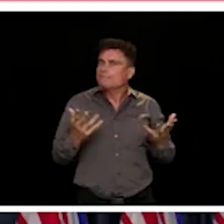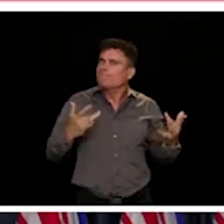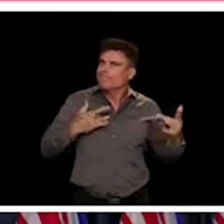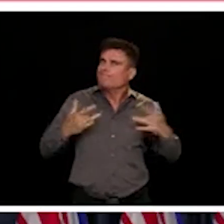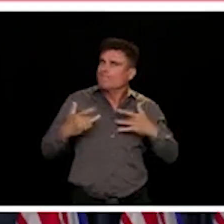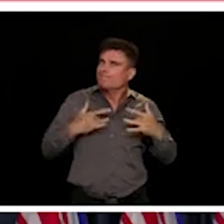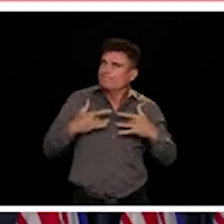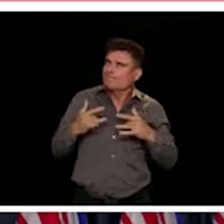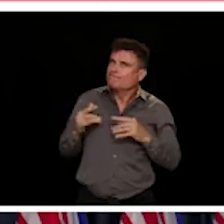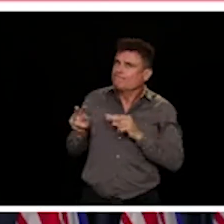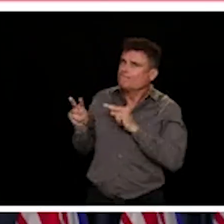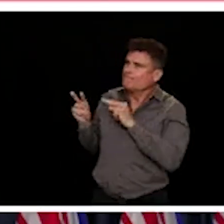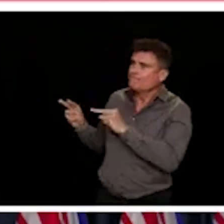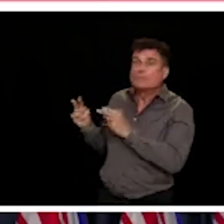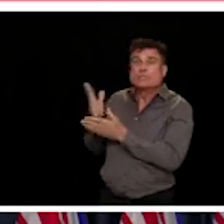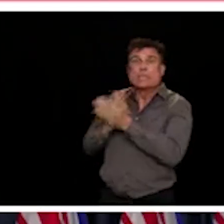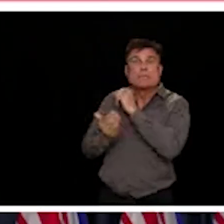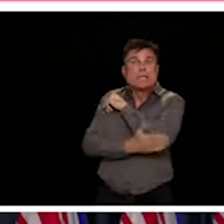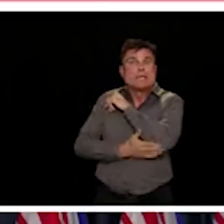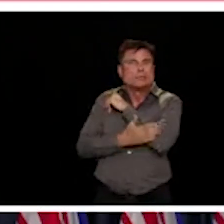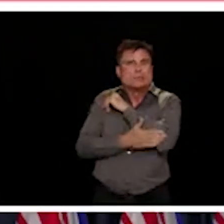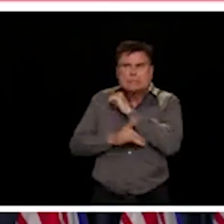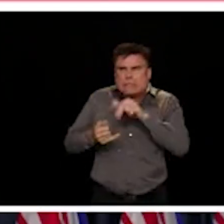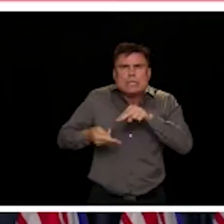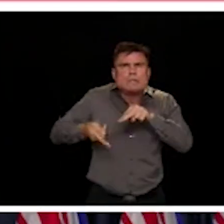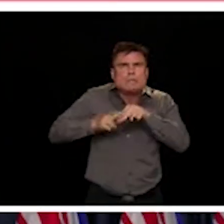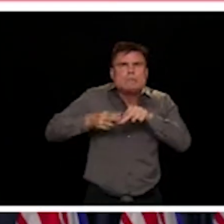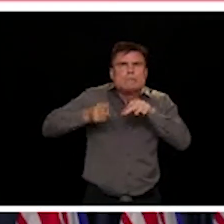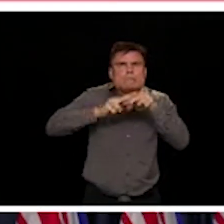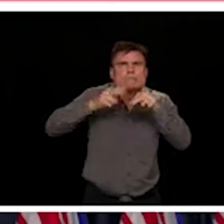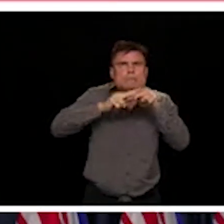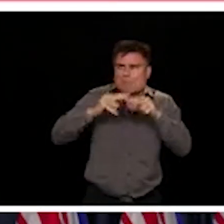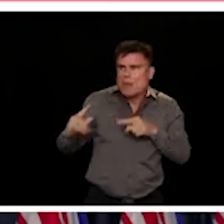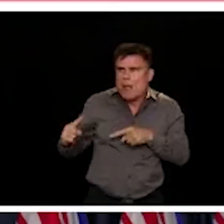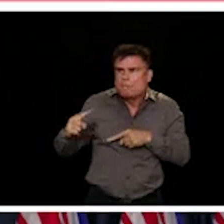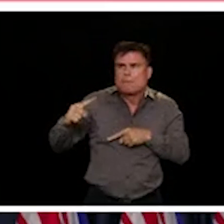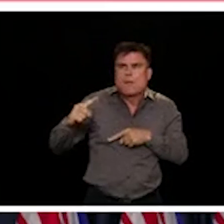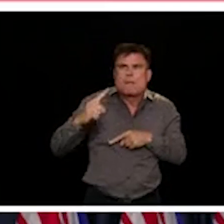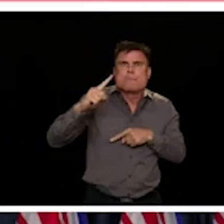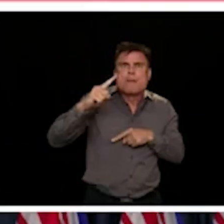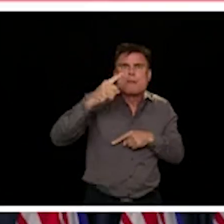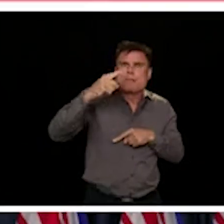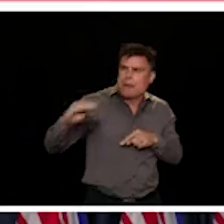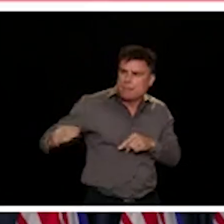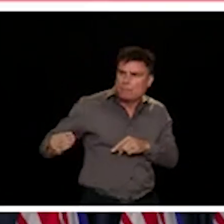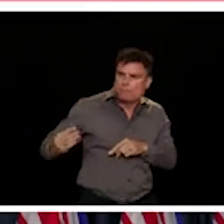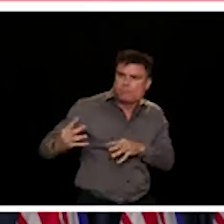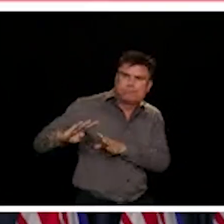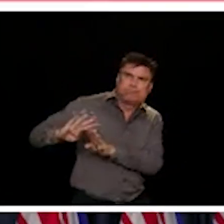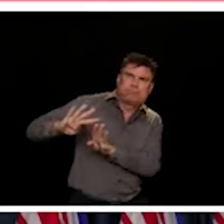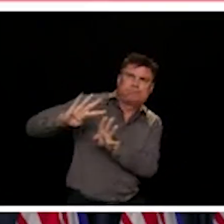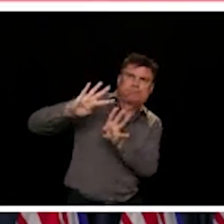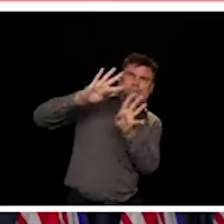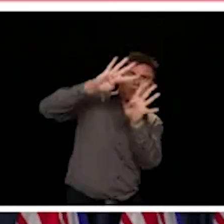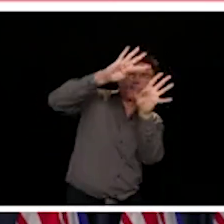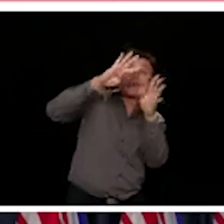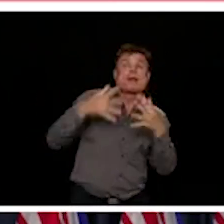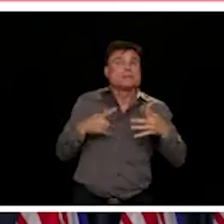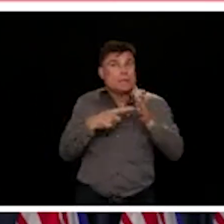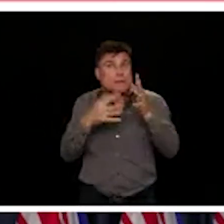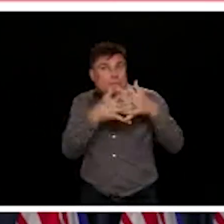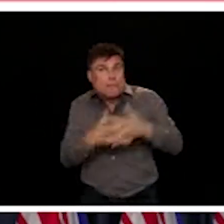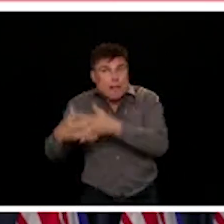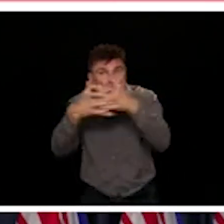the US, which we know directly affects us, but also a number of other countries like Brazil, where cases are rapidly